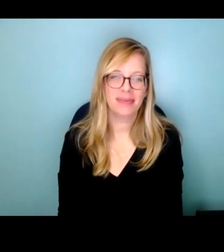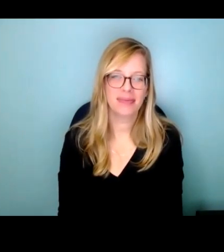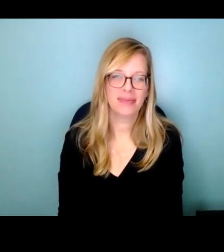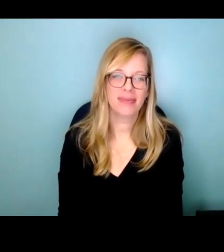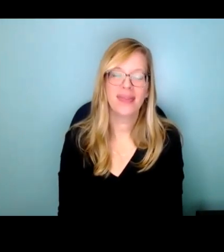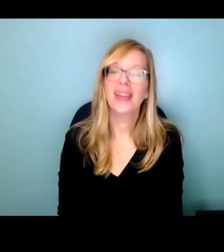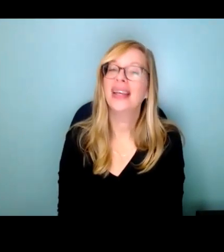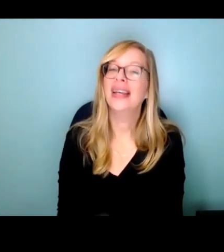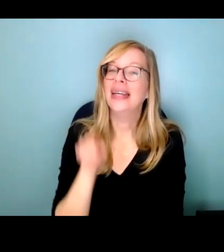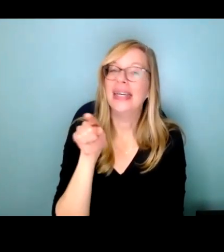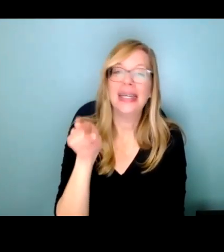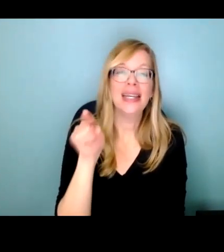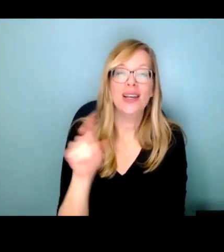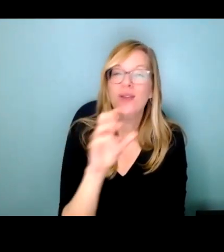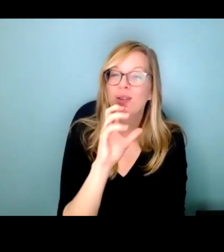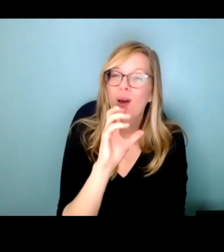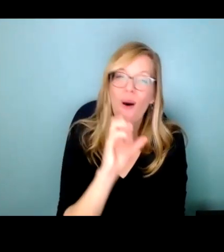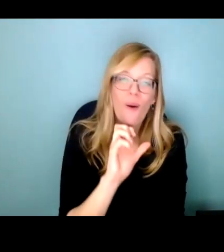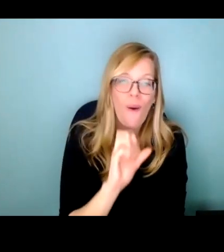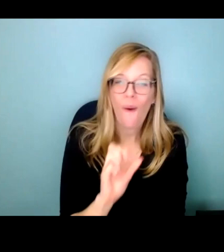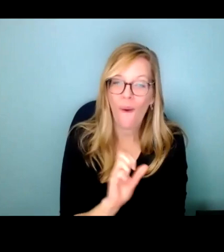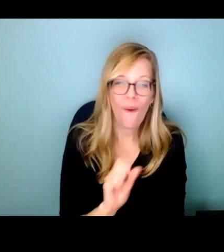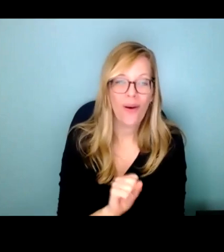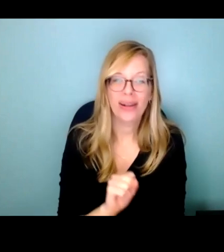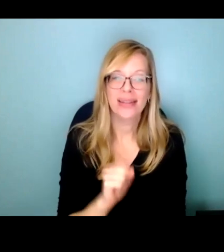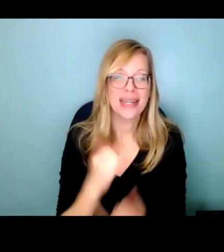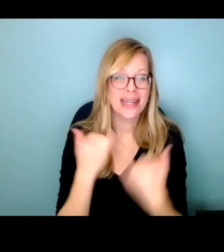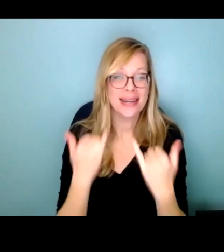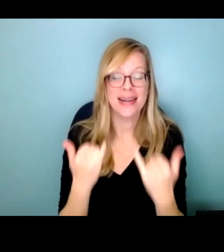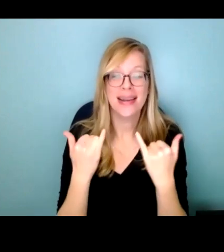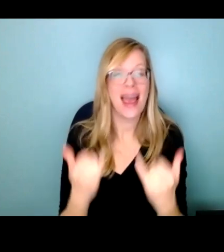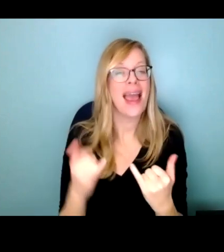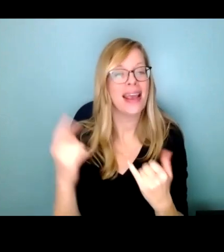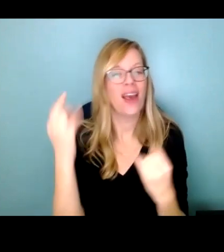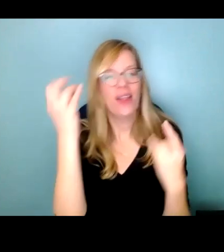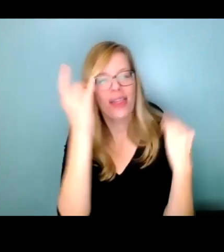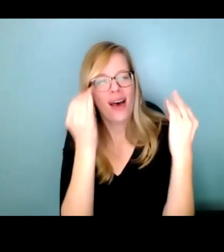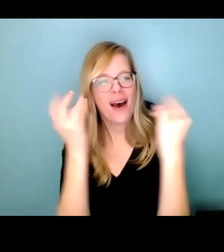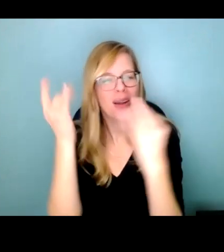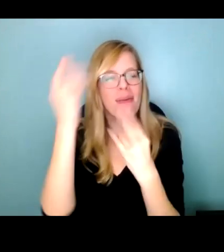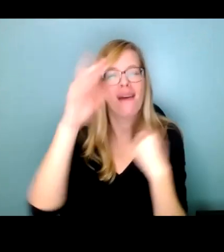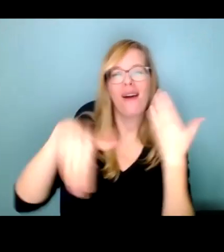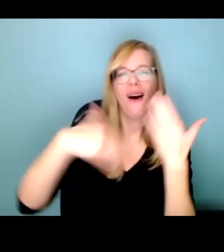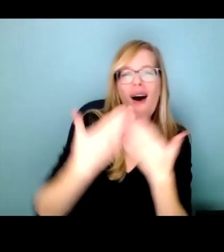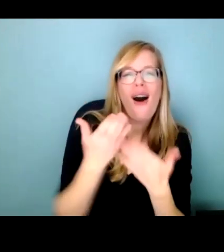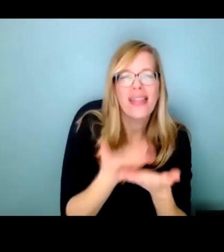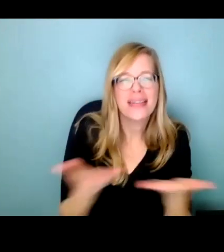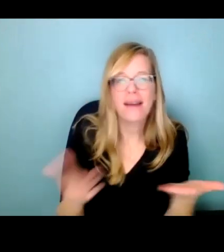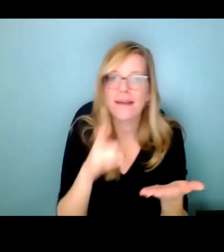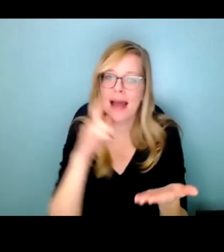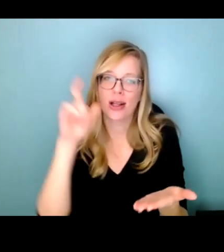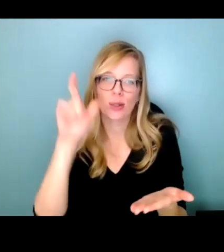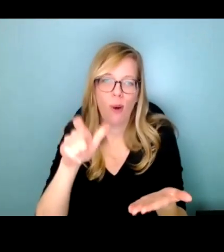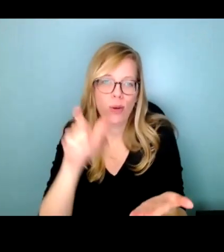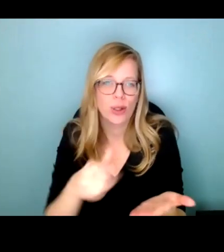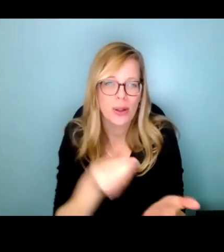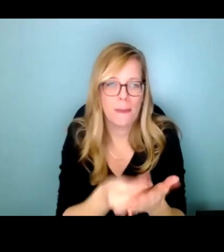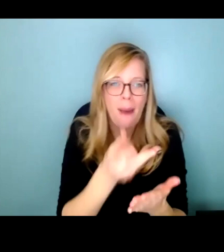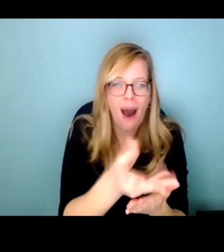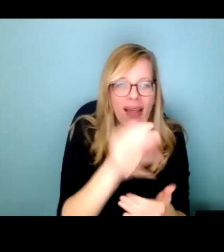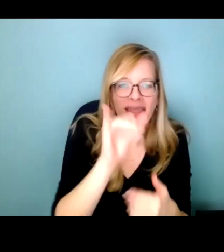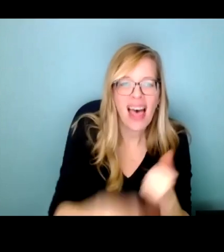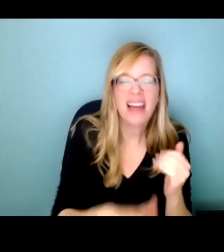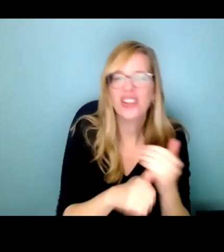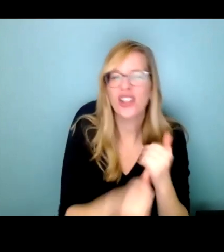he's so old the day he thought about all that stuff that he shouldn't have bought like that shitty